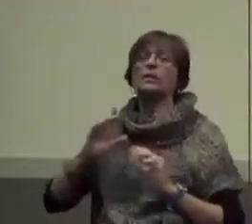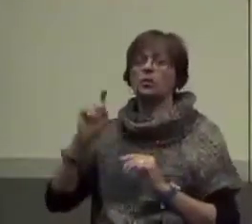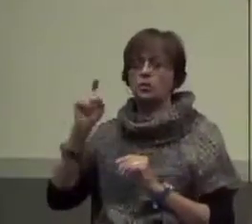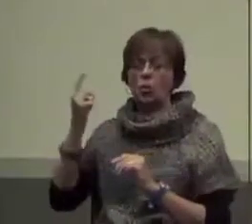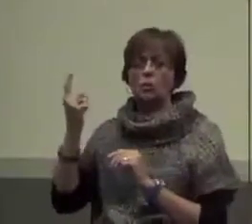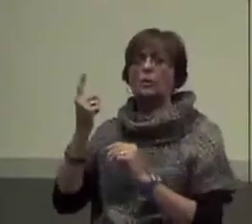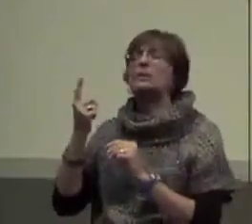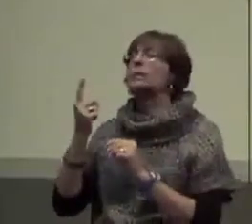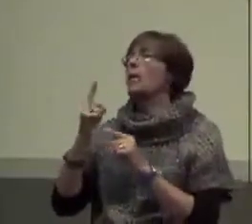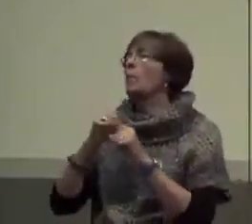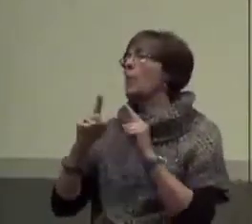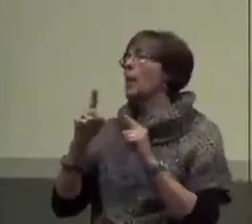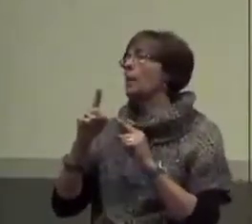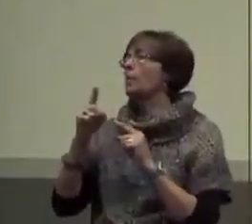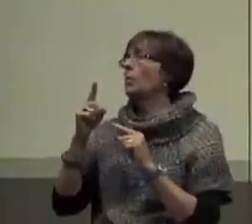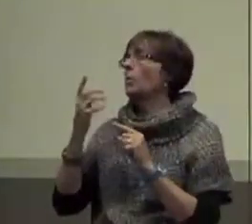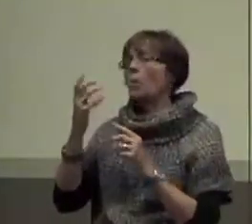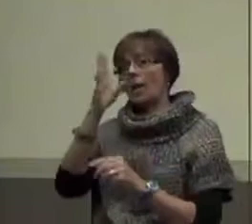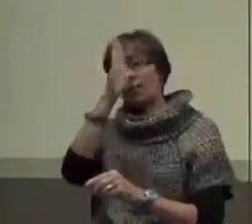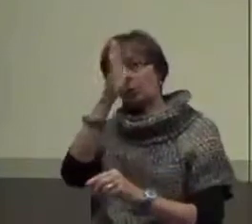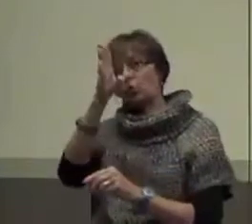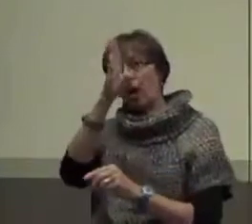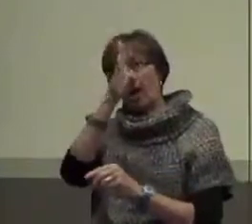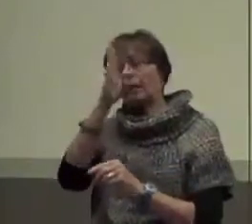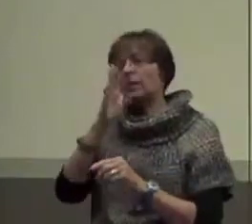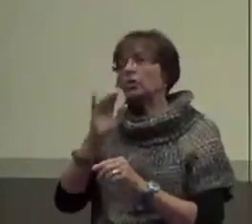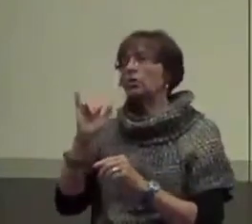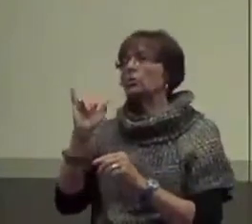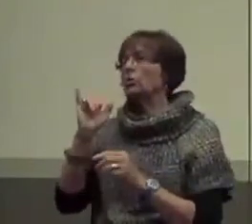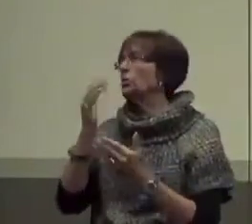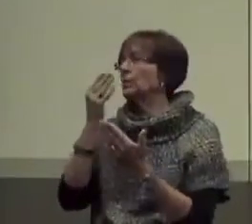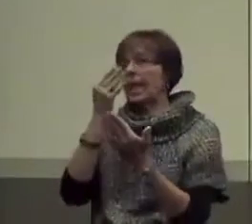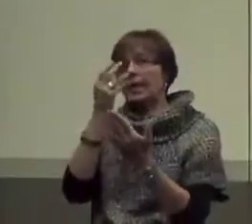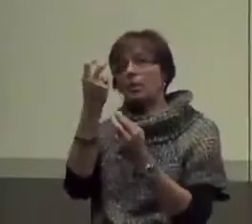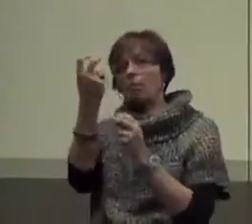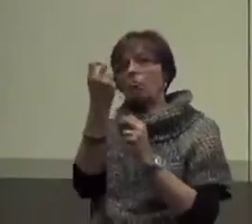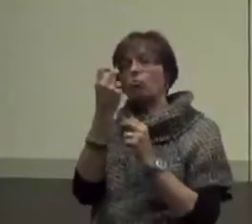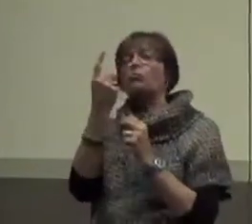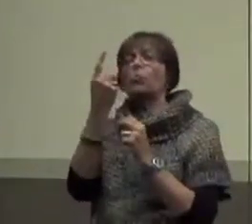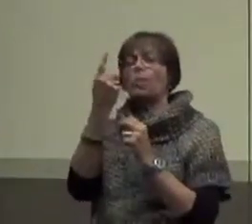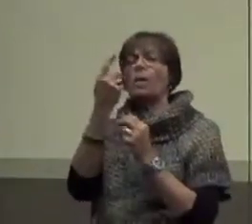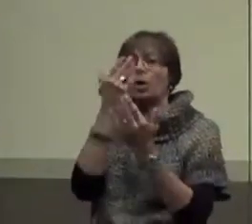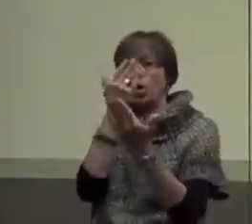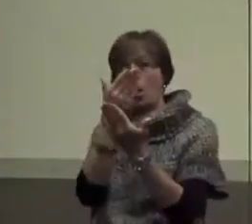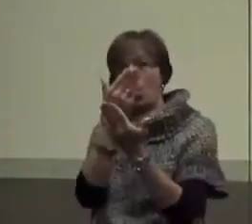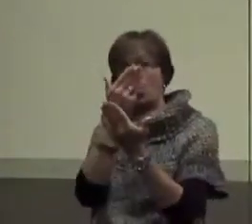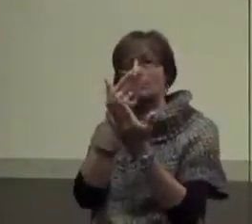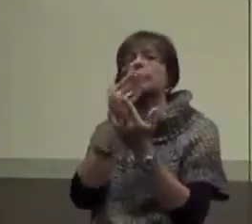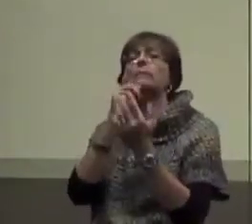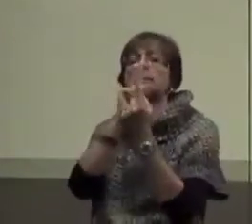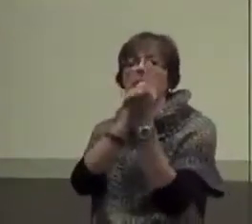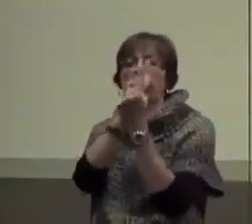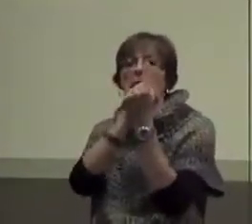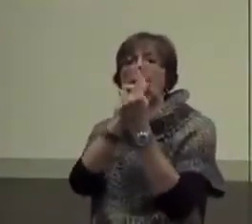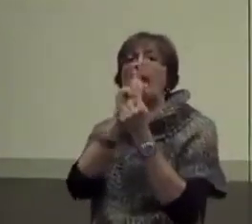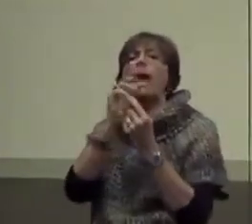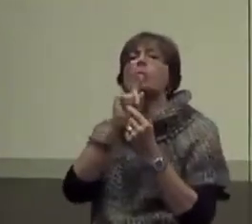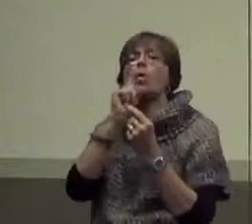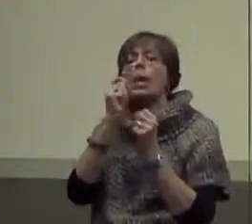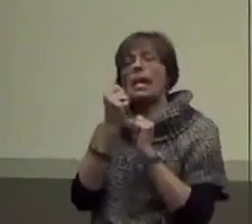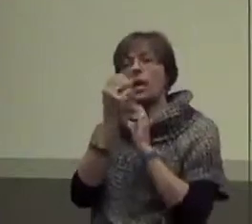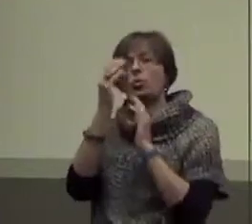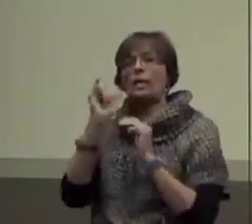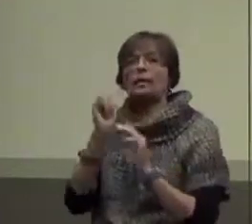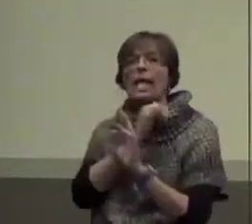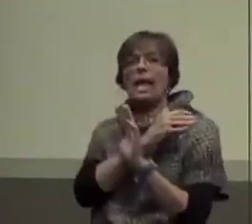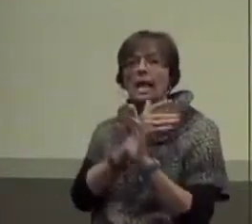anyway. Right? But we definitely want to be direct. Just like moving the kid close. Great. That's great. But we want to be directly addressing the antecedent. Okay?